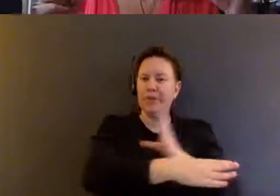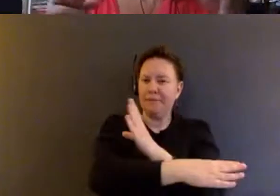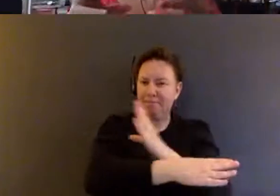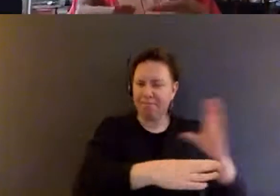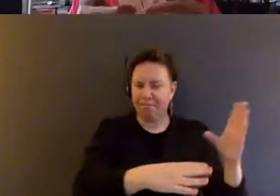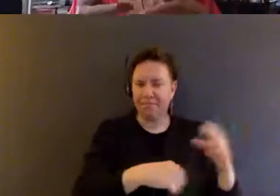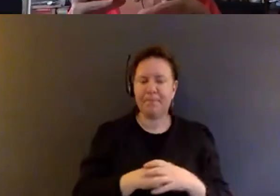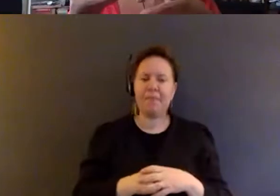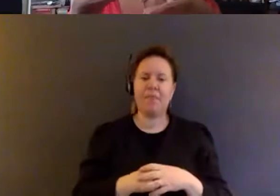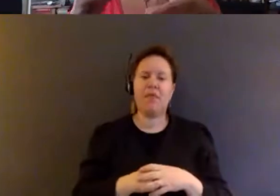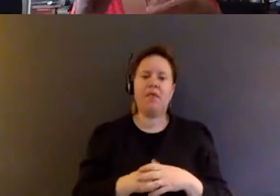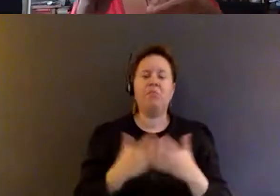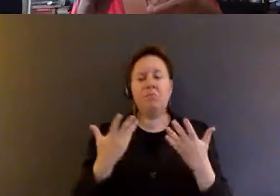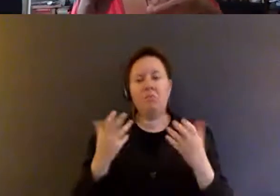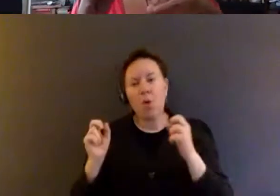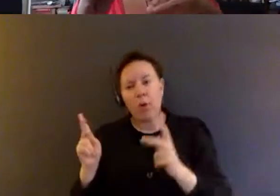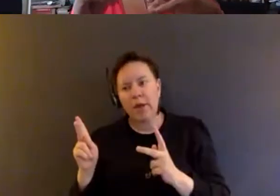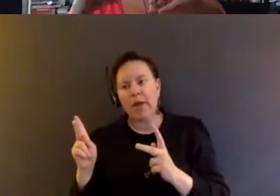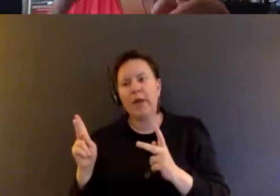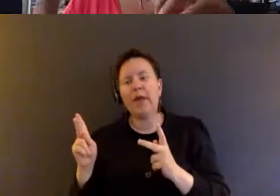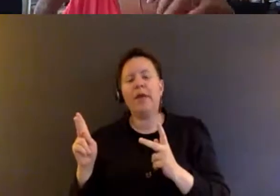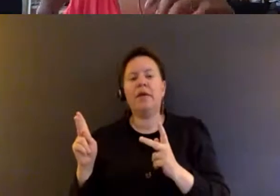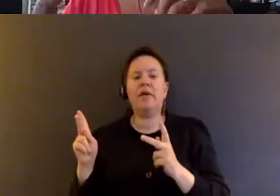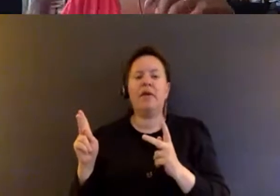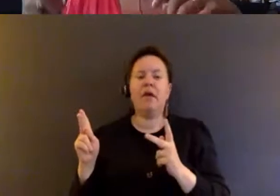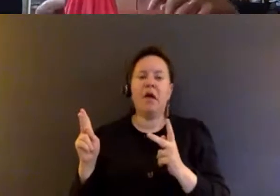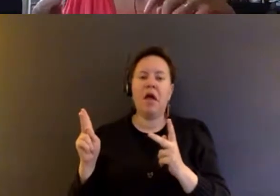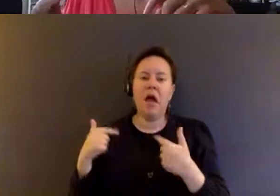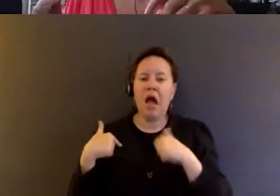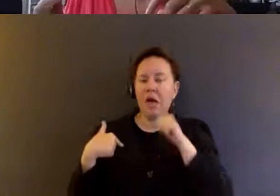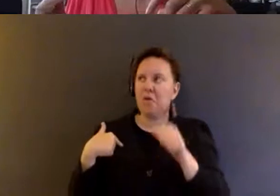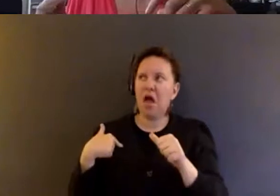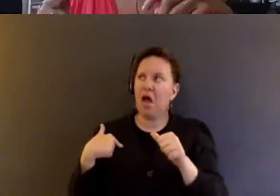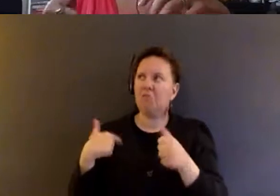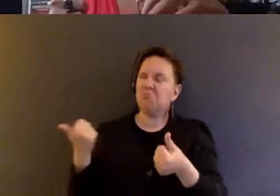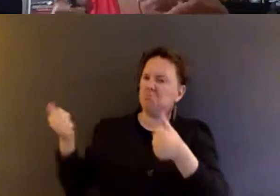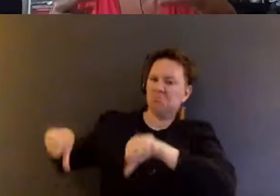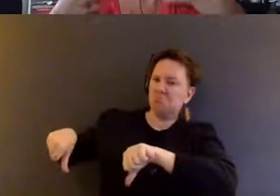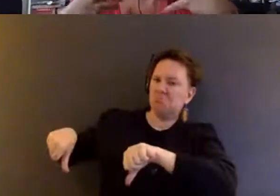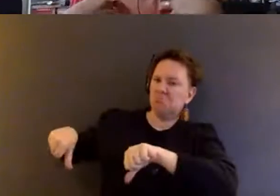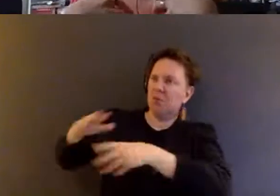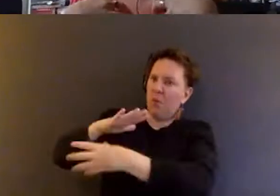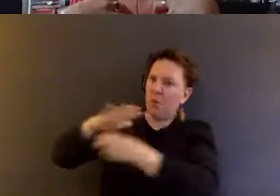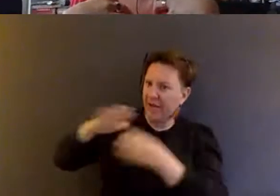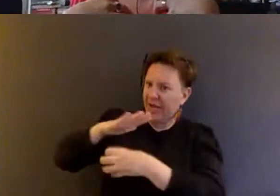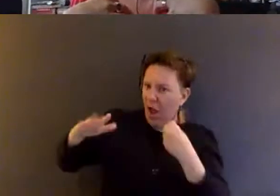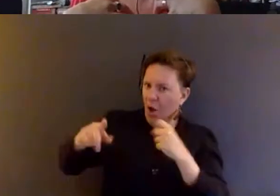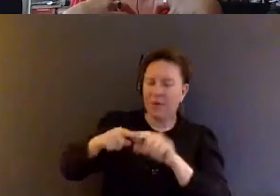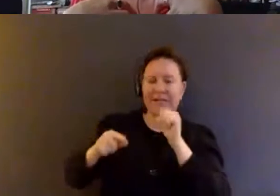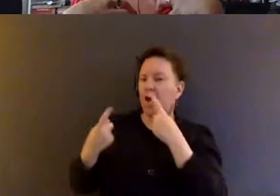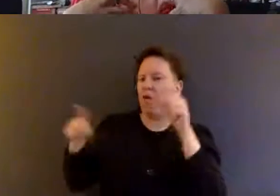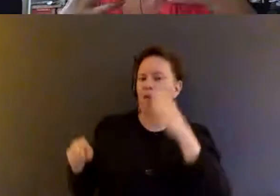okay, I am not against the institutionalization, but it's just not going to work for my kid.